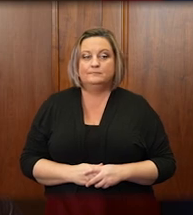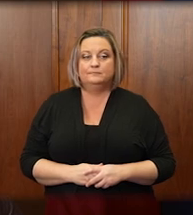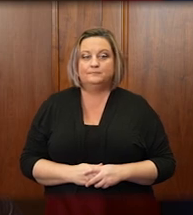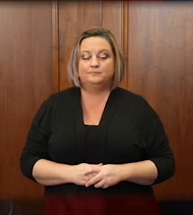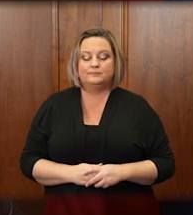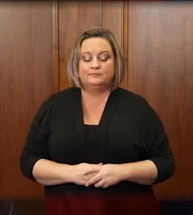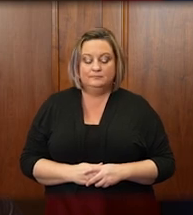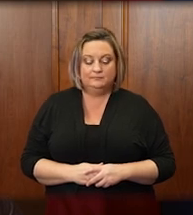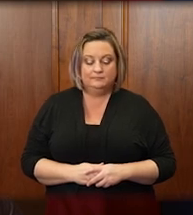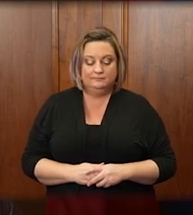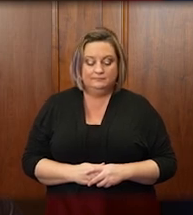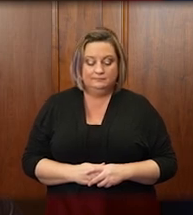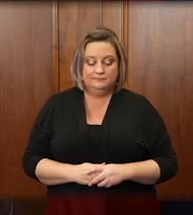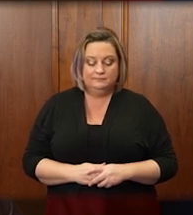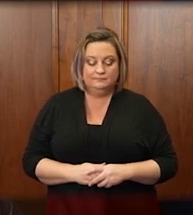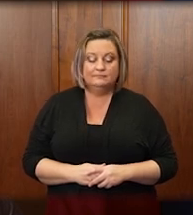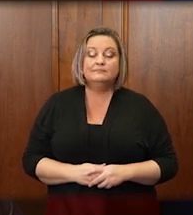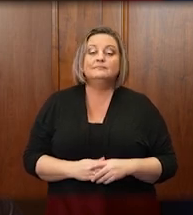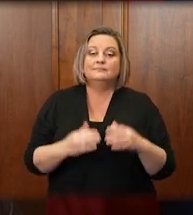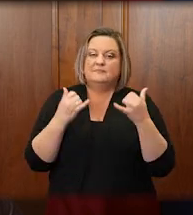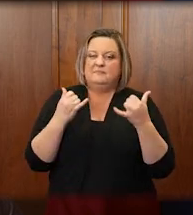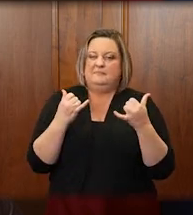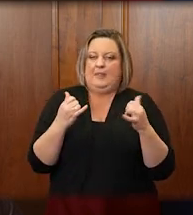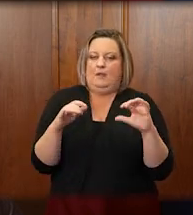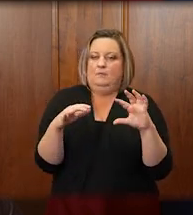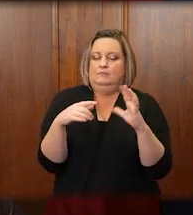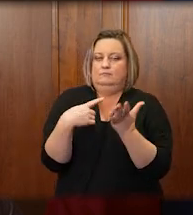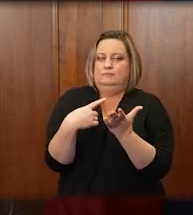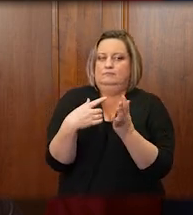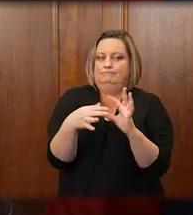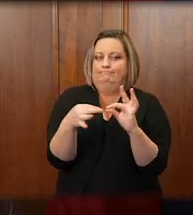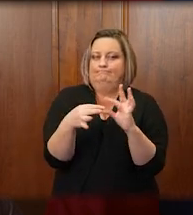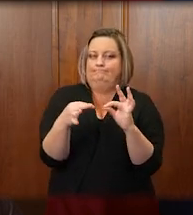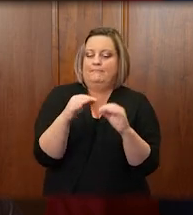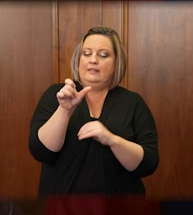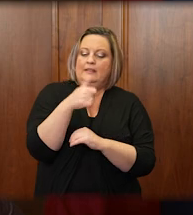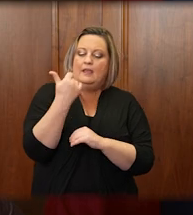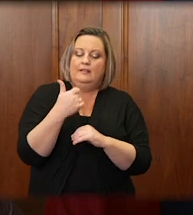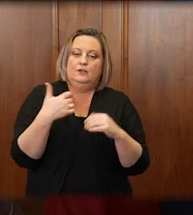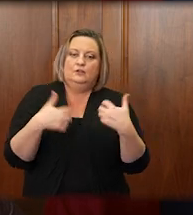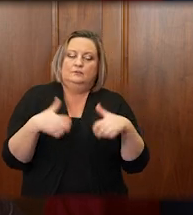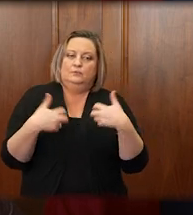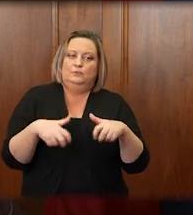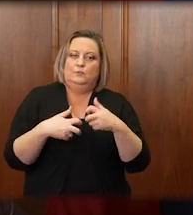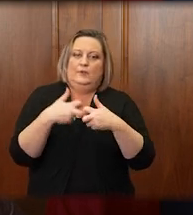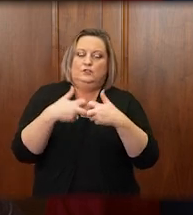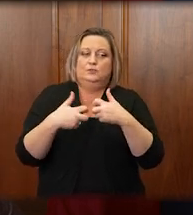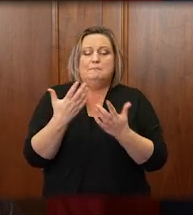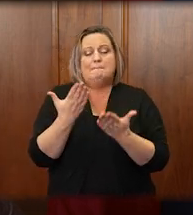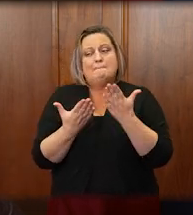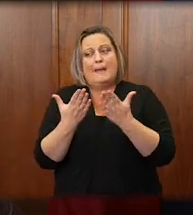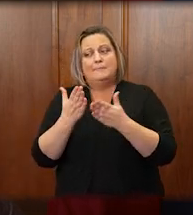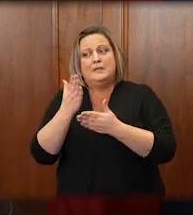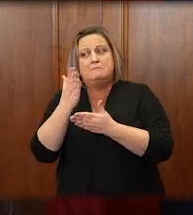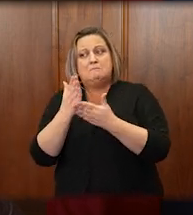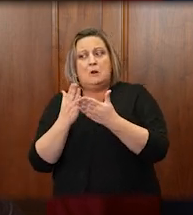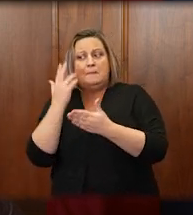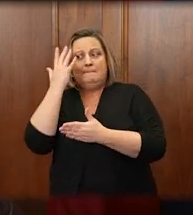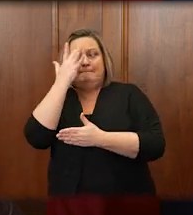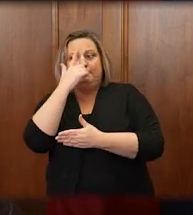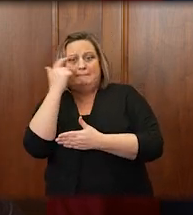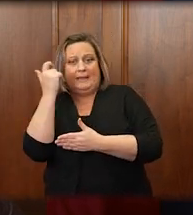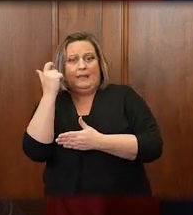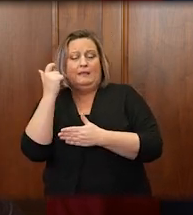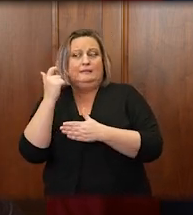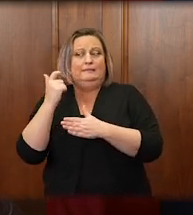Now is the time to speak of the other great issue of this time, which I guess is probably both a partial result of the pandemic and